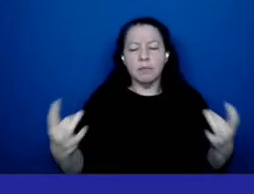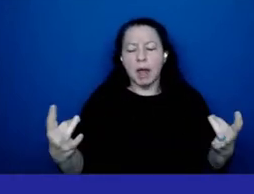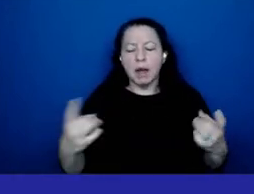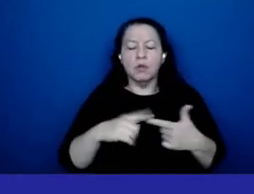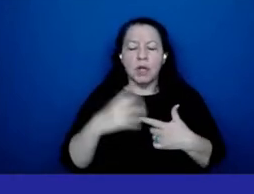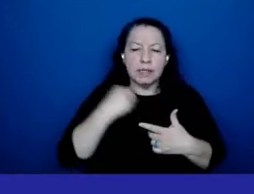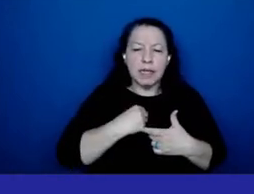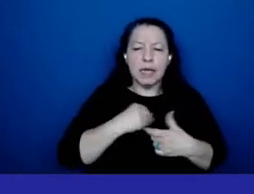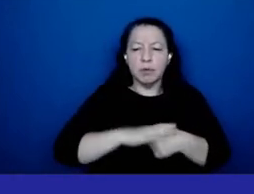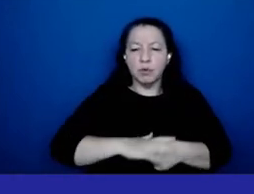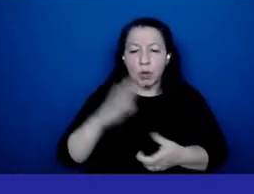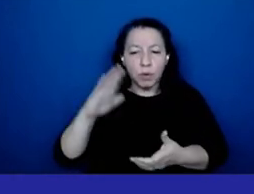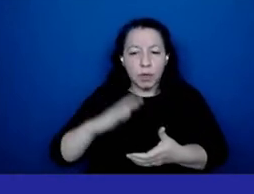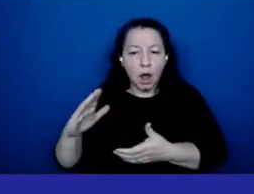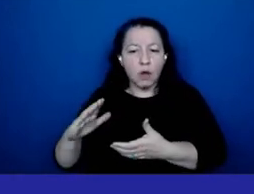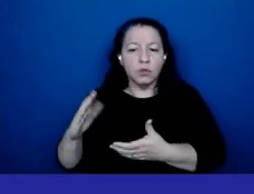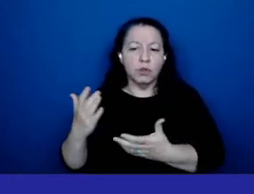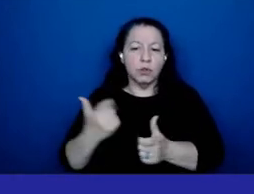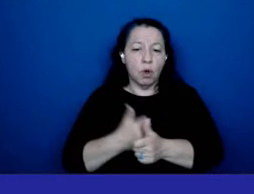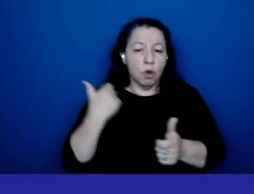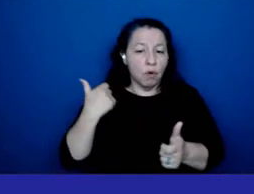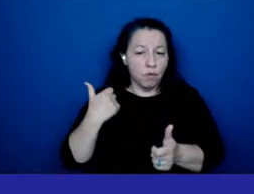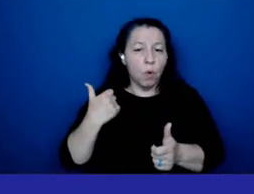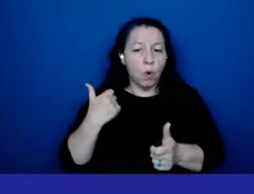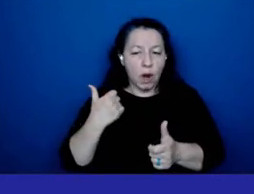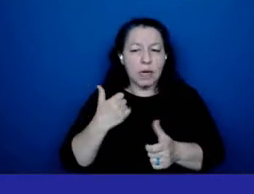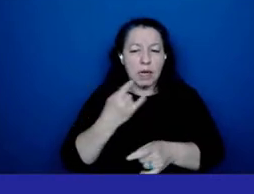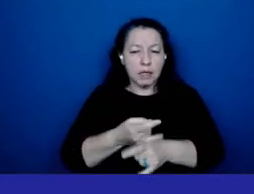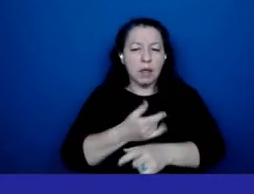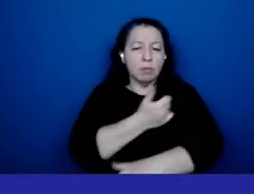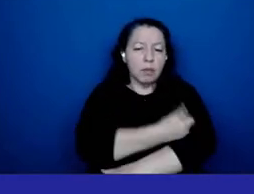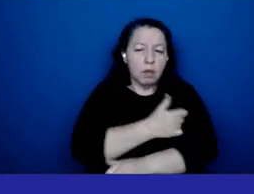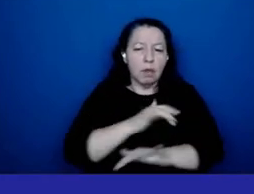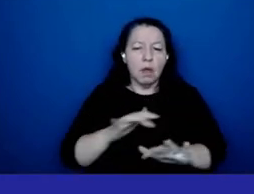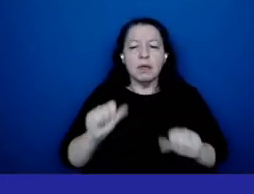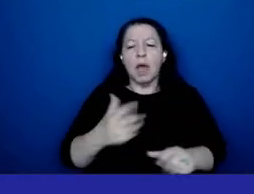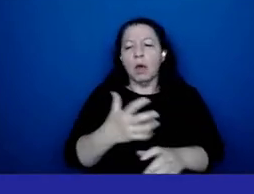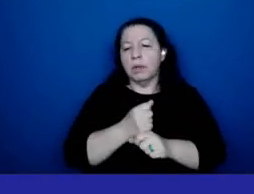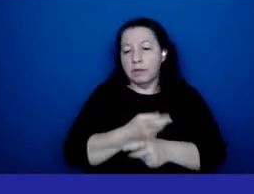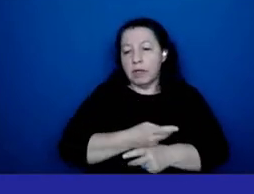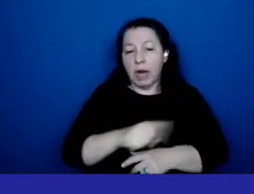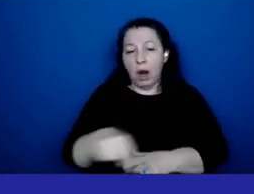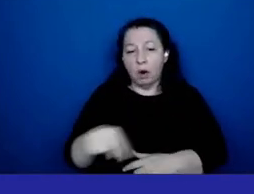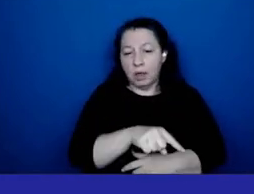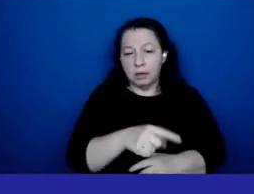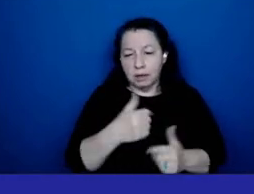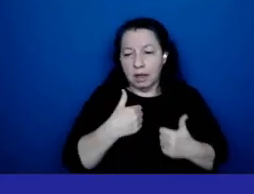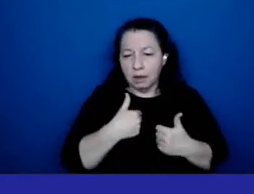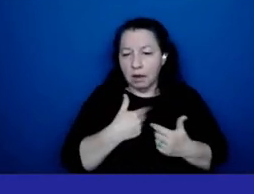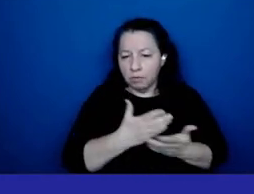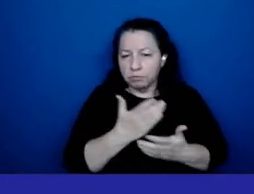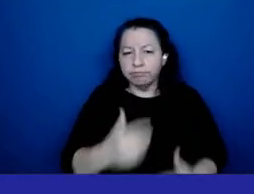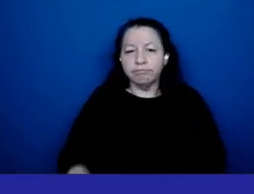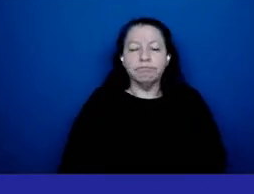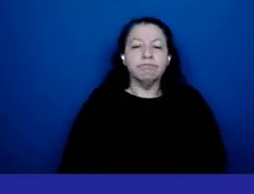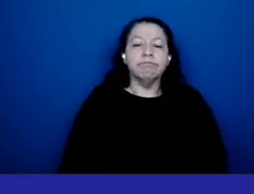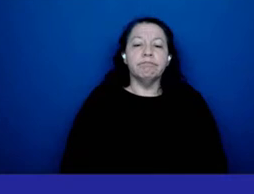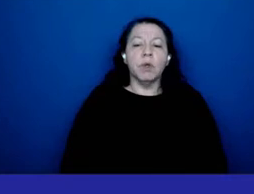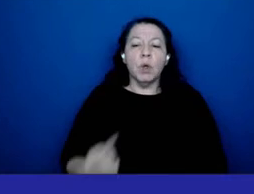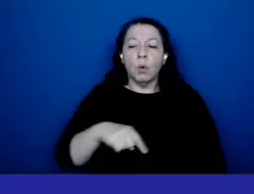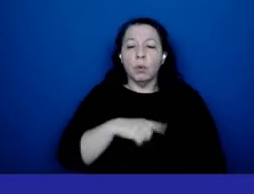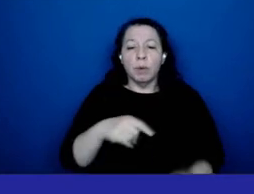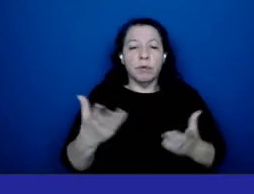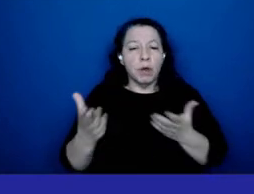reduction avoiding substances can get the care um that they deserve uh we um serve